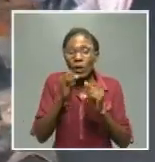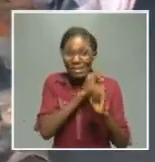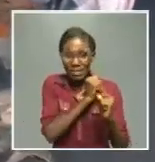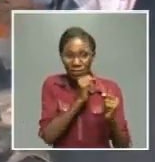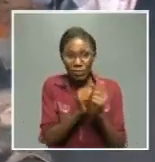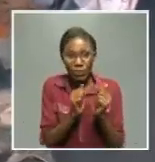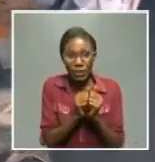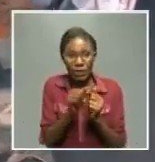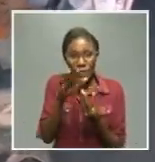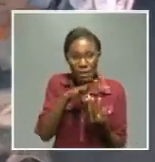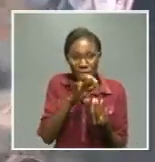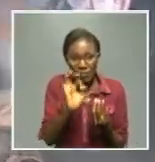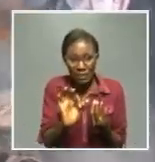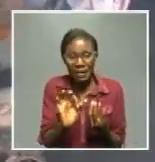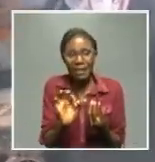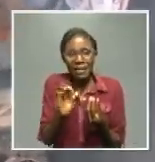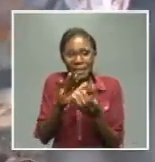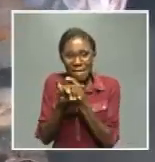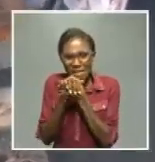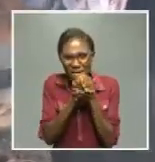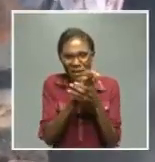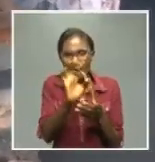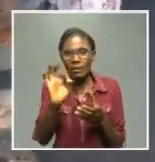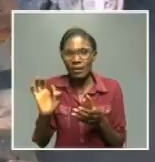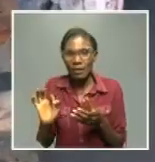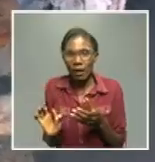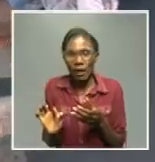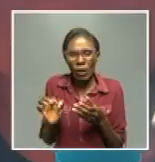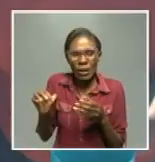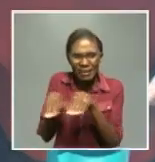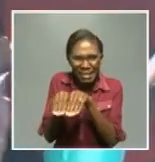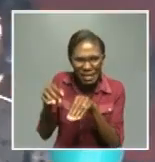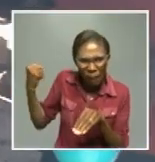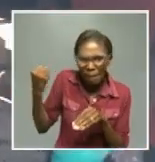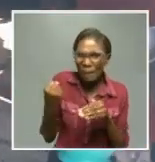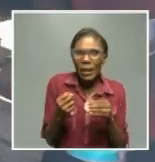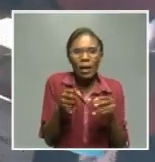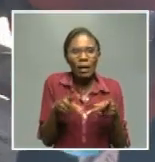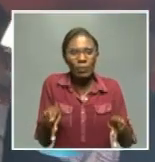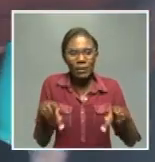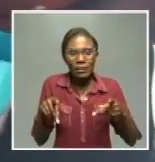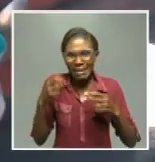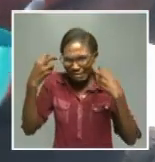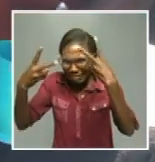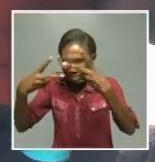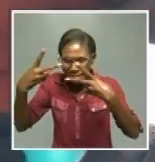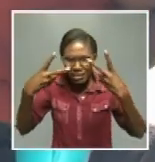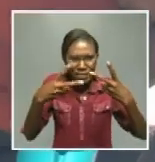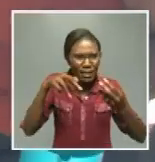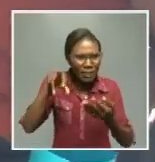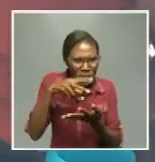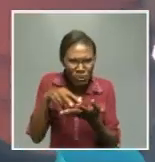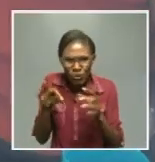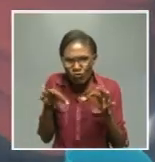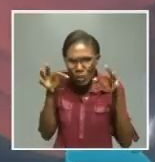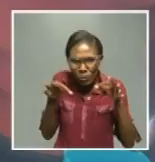come together they have a big party they celebrate they even go to visit other areas they play music but